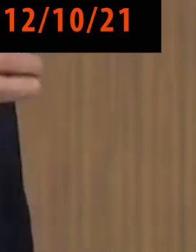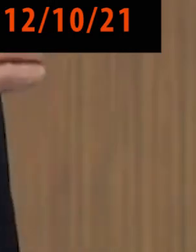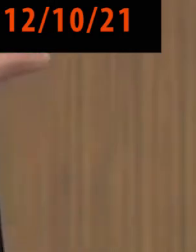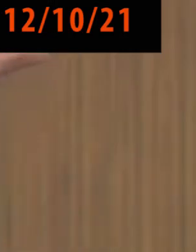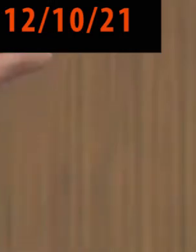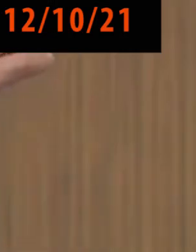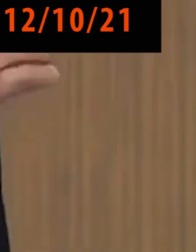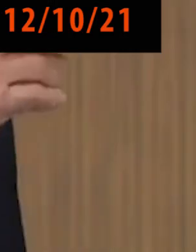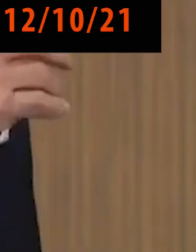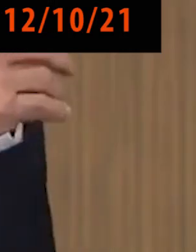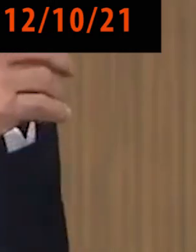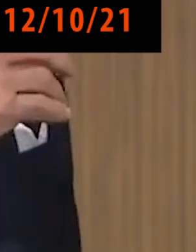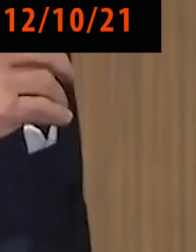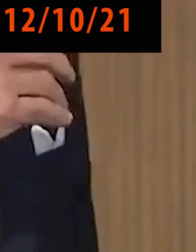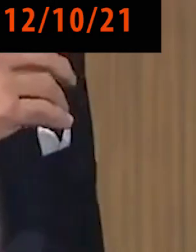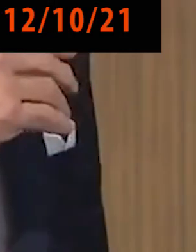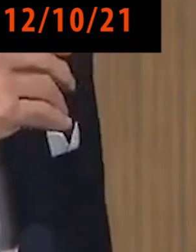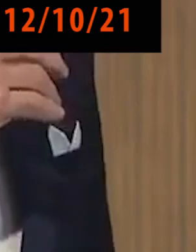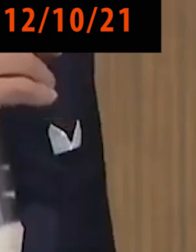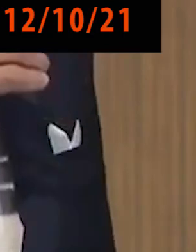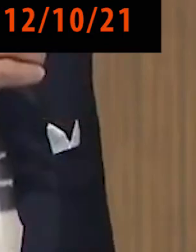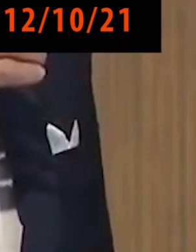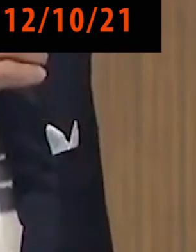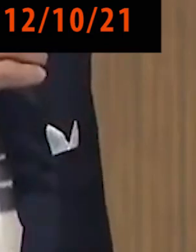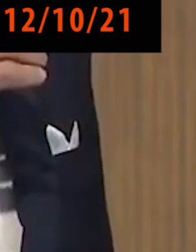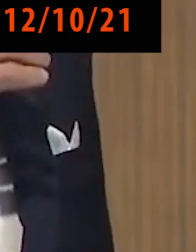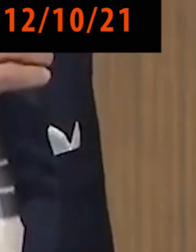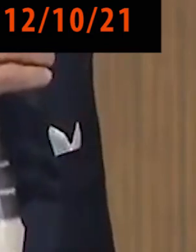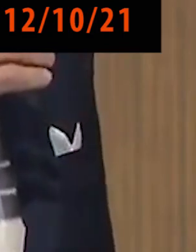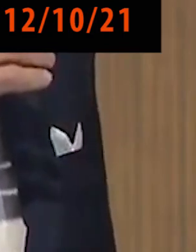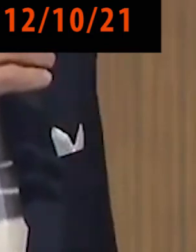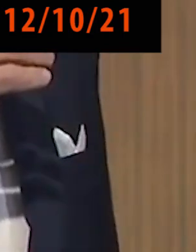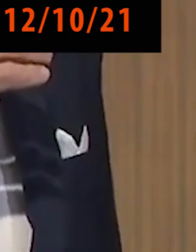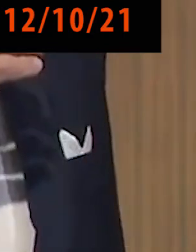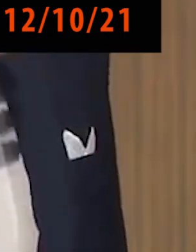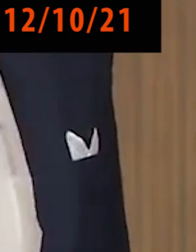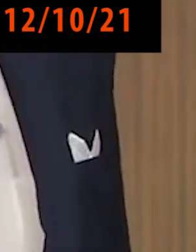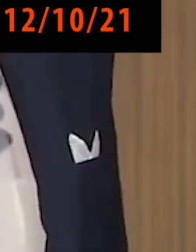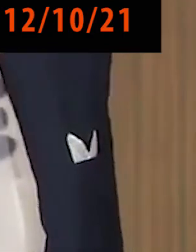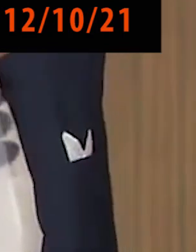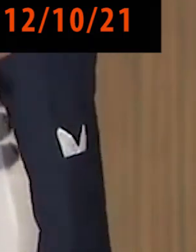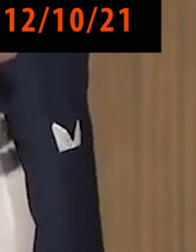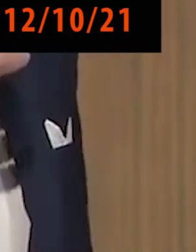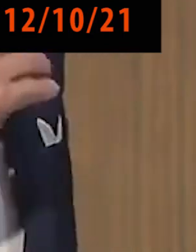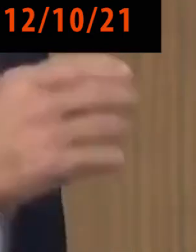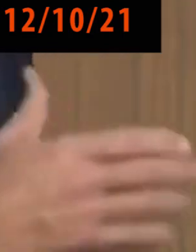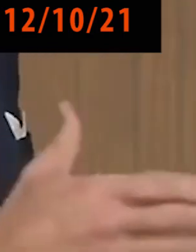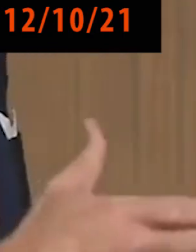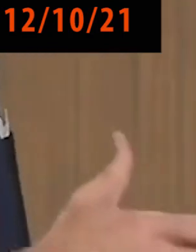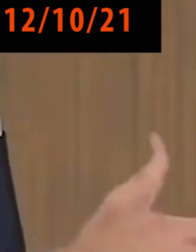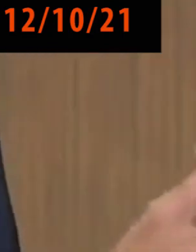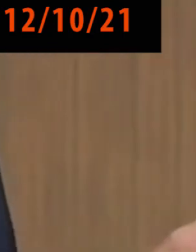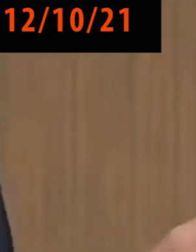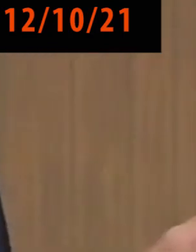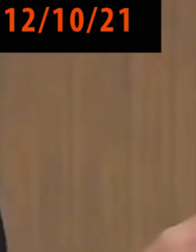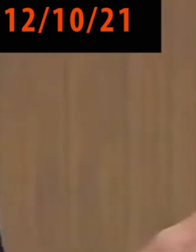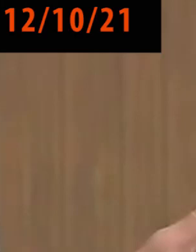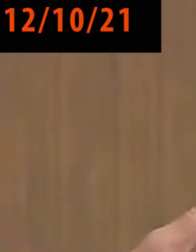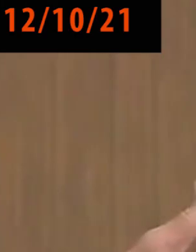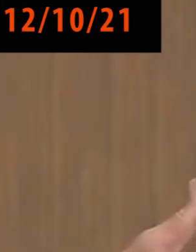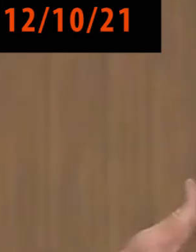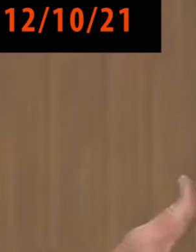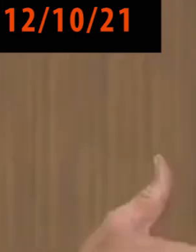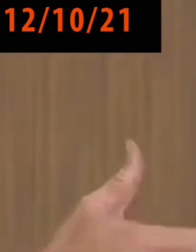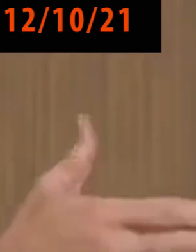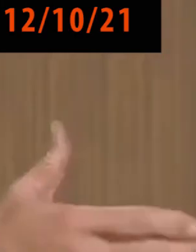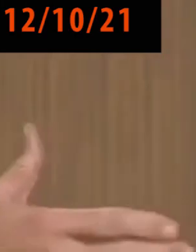for people to think about right now, because inflation is up and there's a direct correlation in most people's mind. Well, why is inflation? Will governments spend the